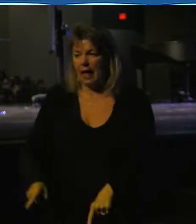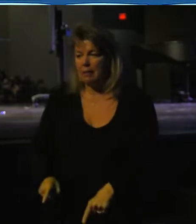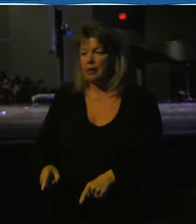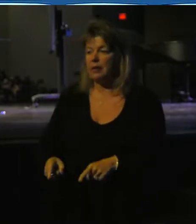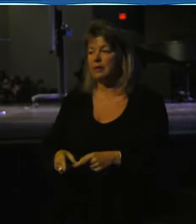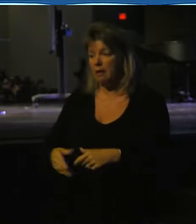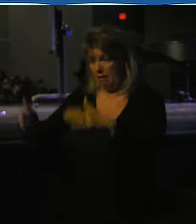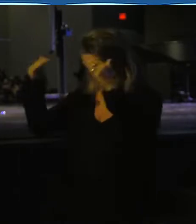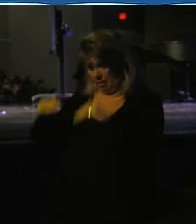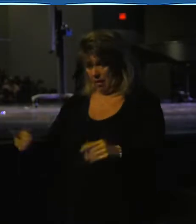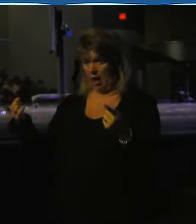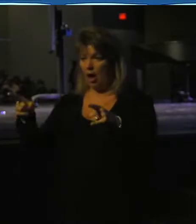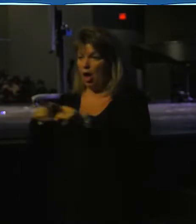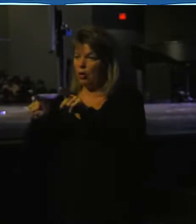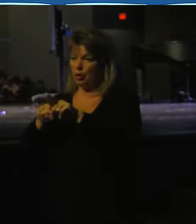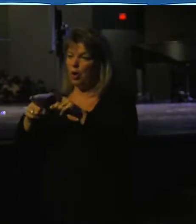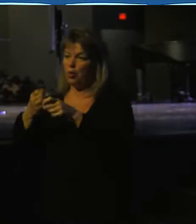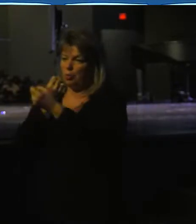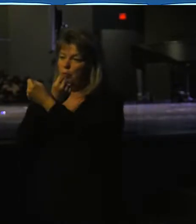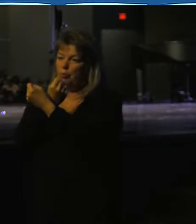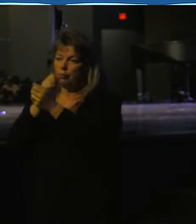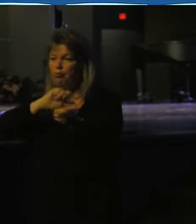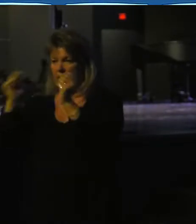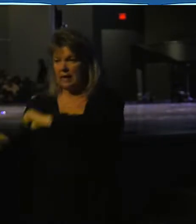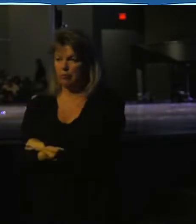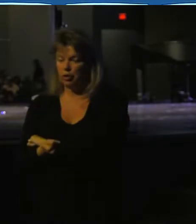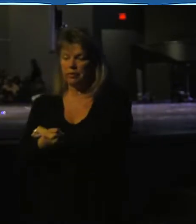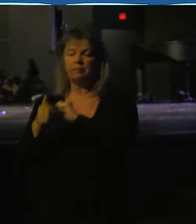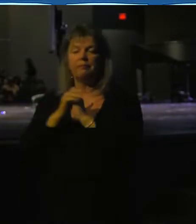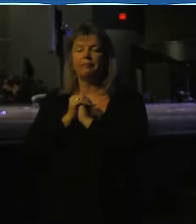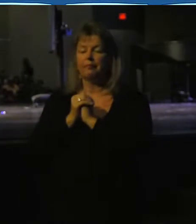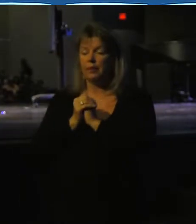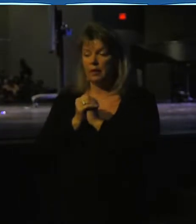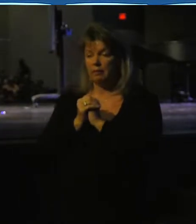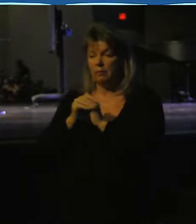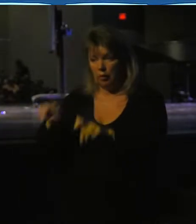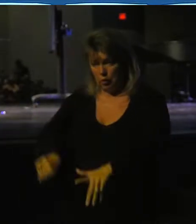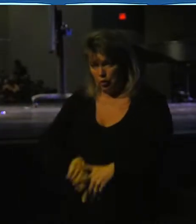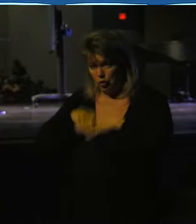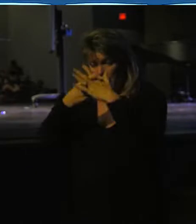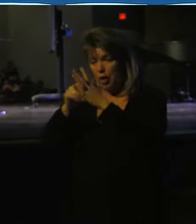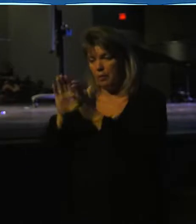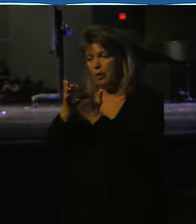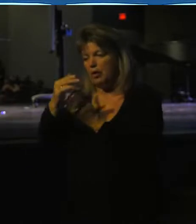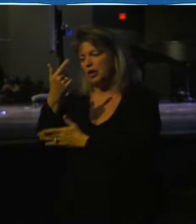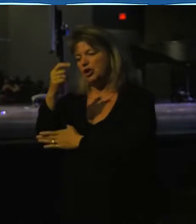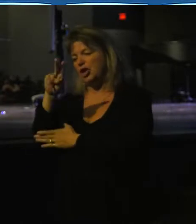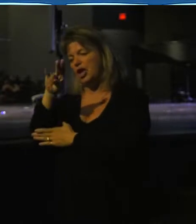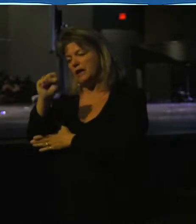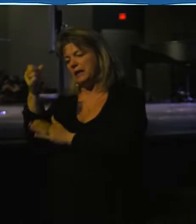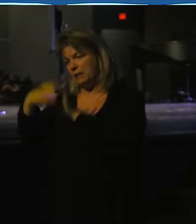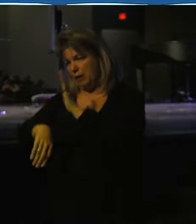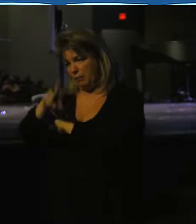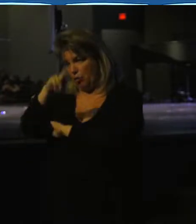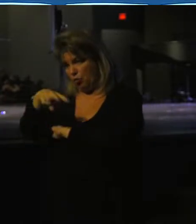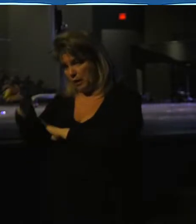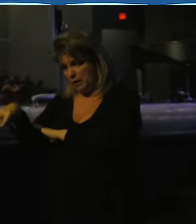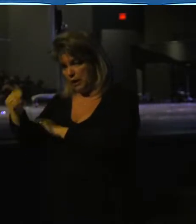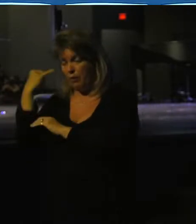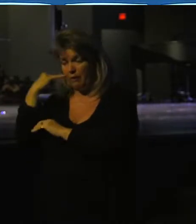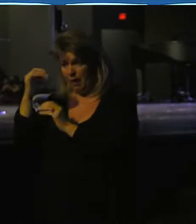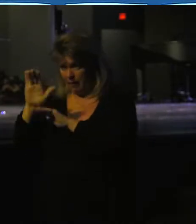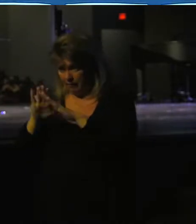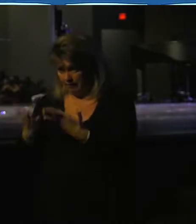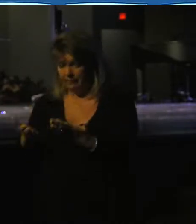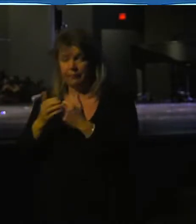but then there's also redemption. And we're going to be picking up here, and we're going to be picking up in the book of Genesis chapter 22. So if you have a copy